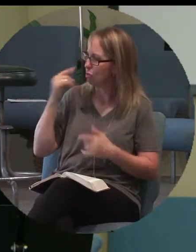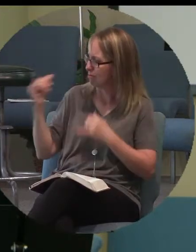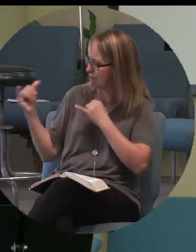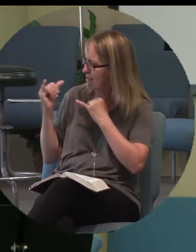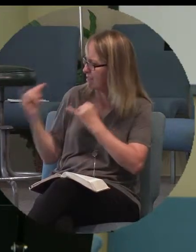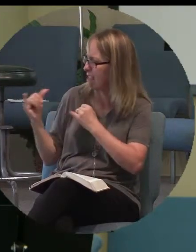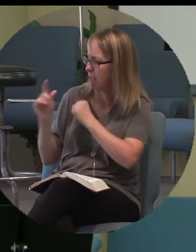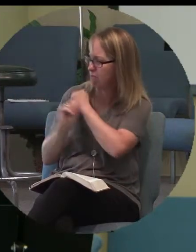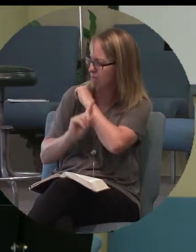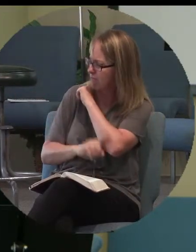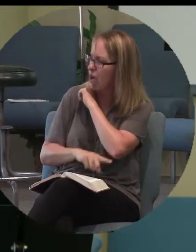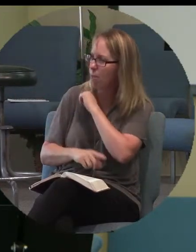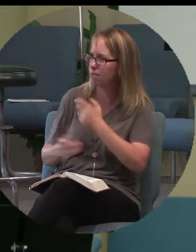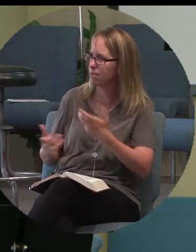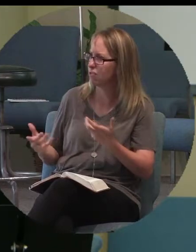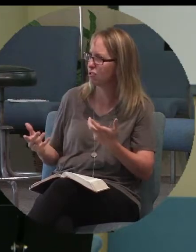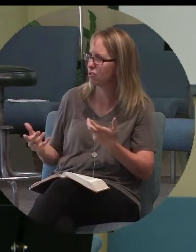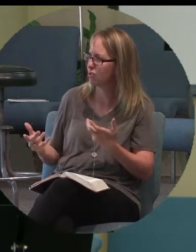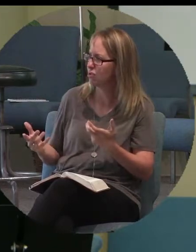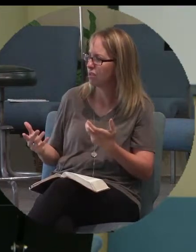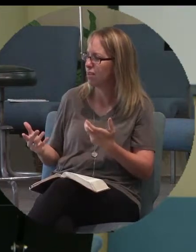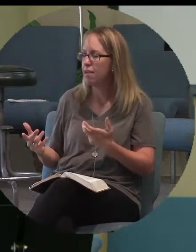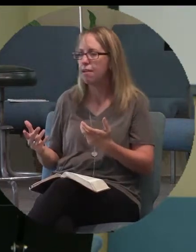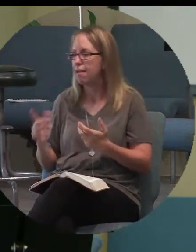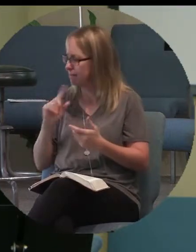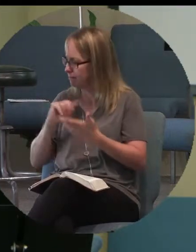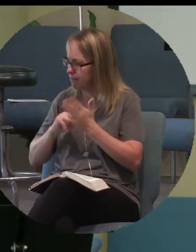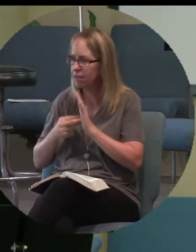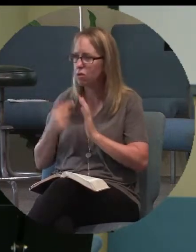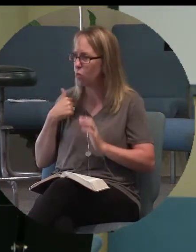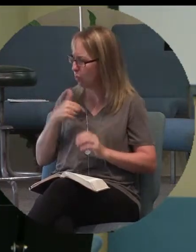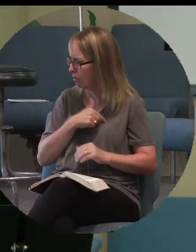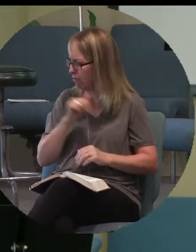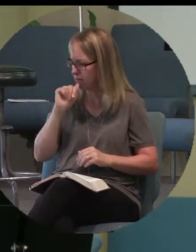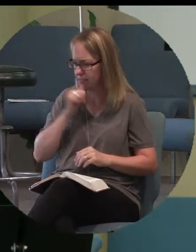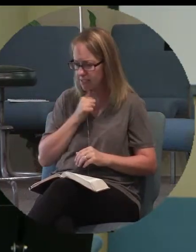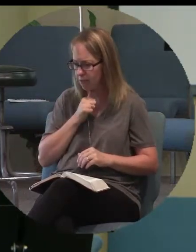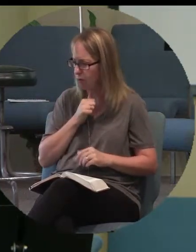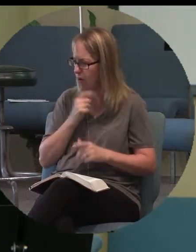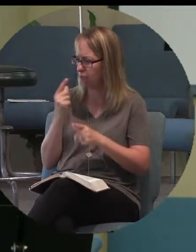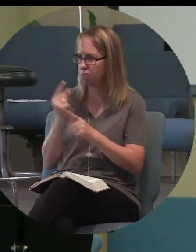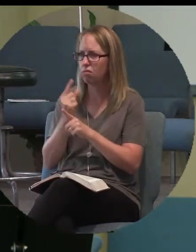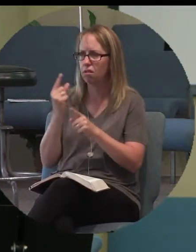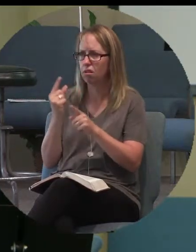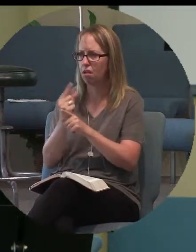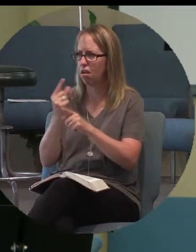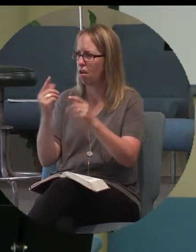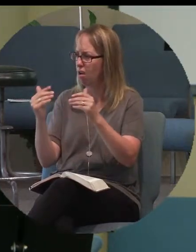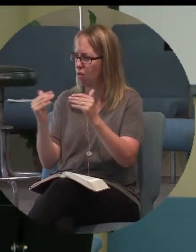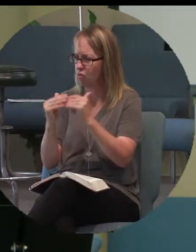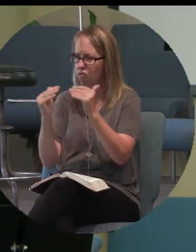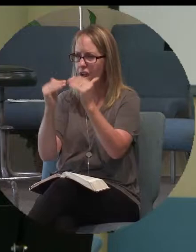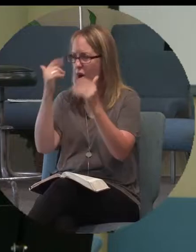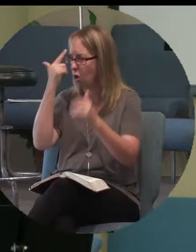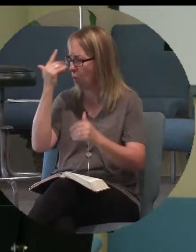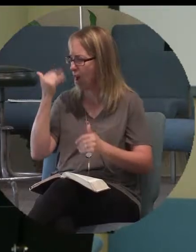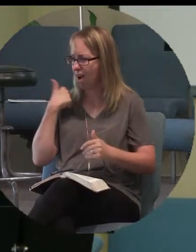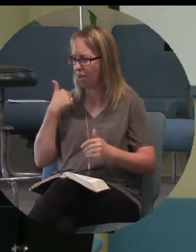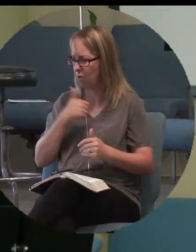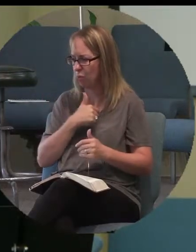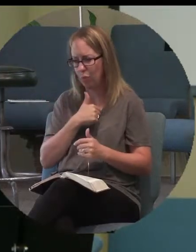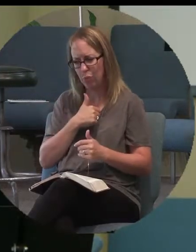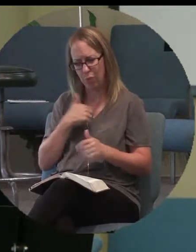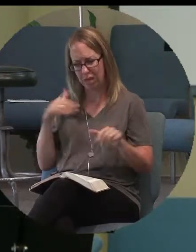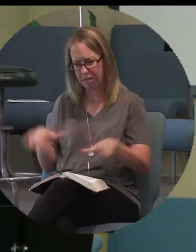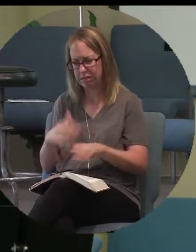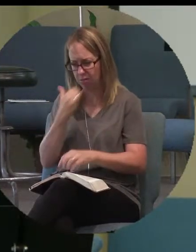sentence of condemnation? And indeed, we are suffering justly, for we are receiving what we deserve for